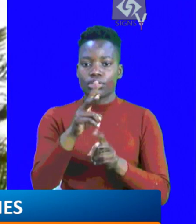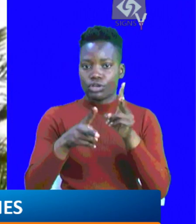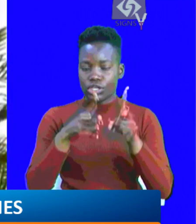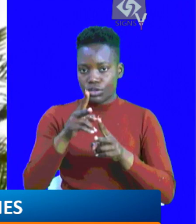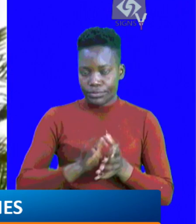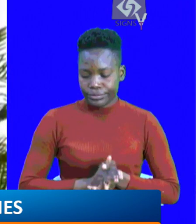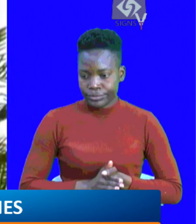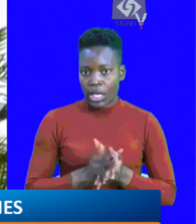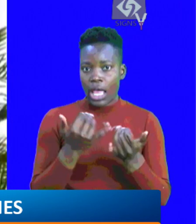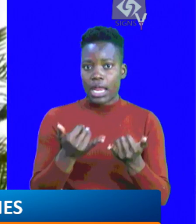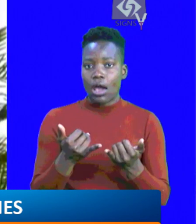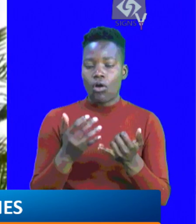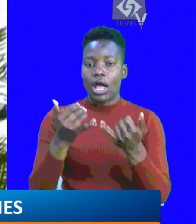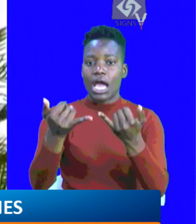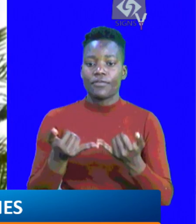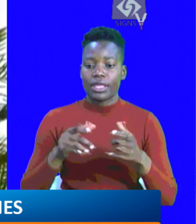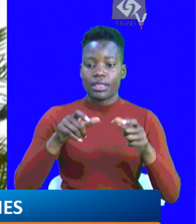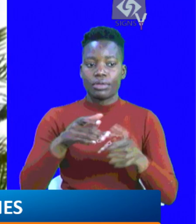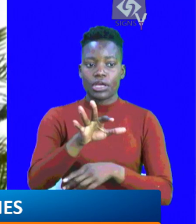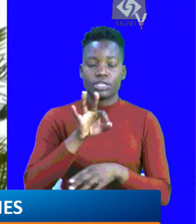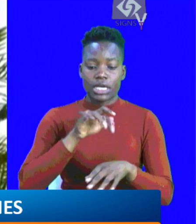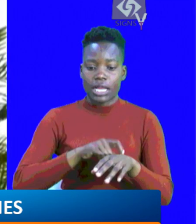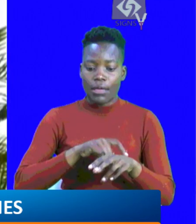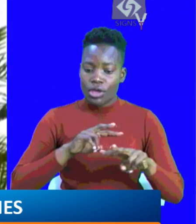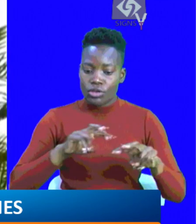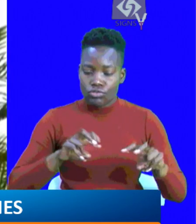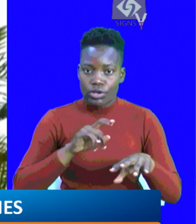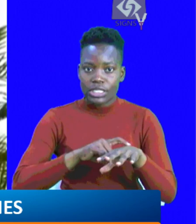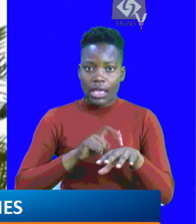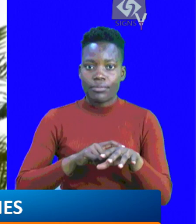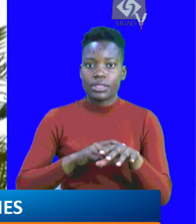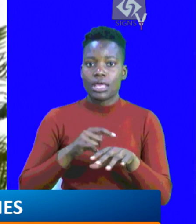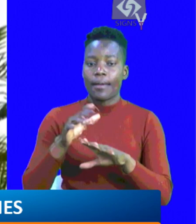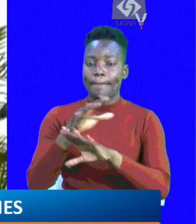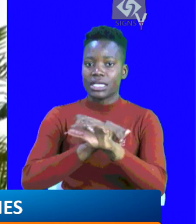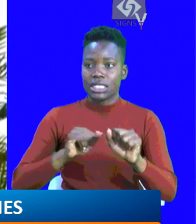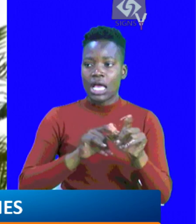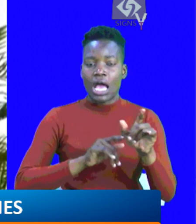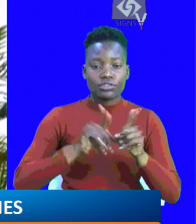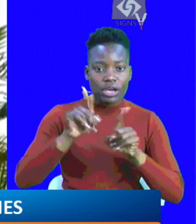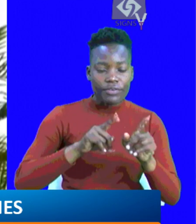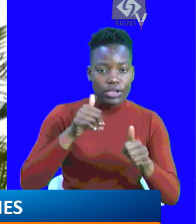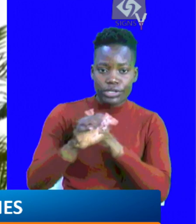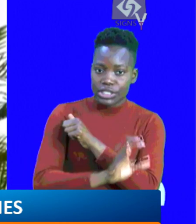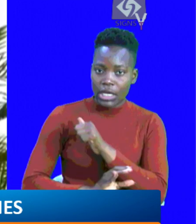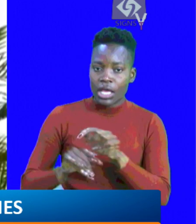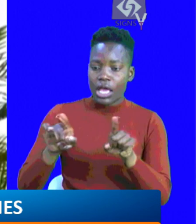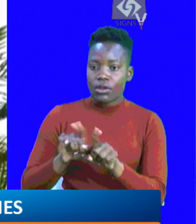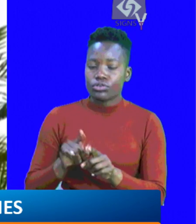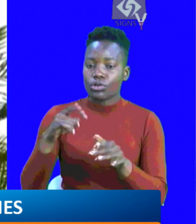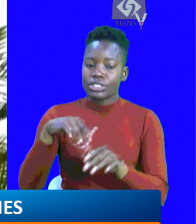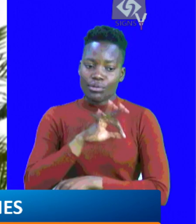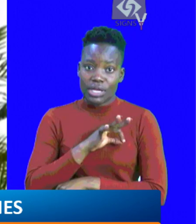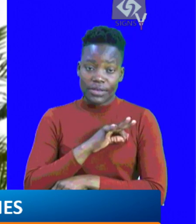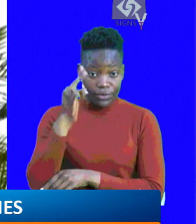So I do invite the media to take time to find out when the president has traveled and to which country. What is the